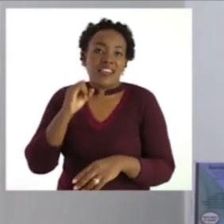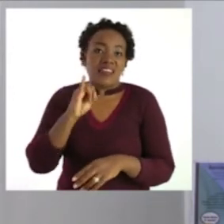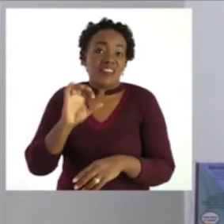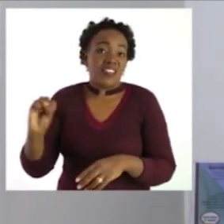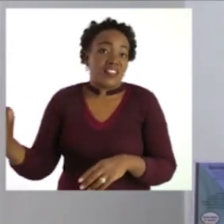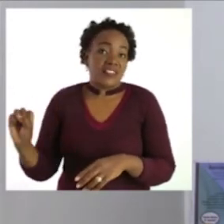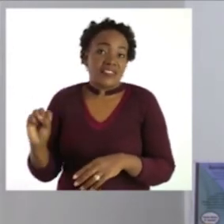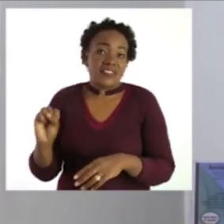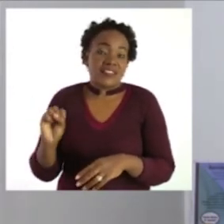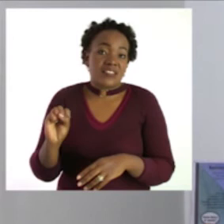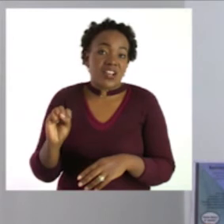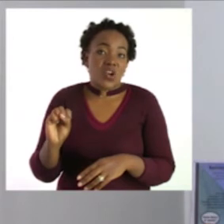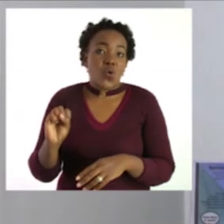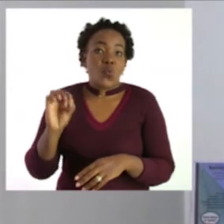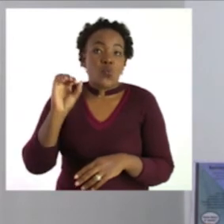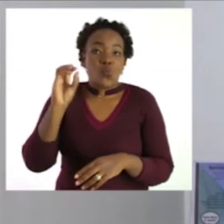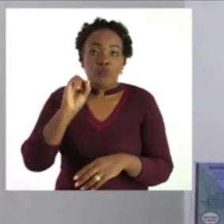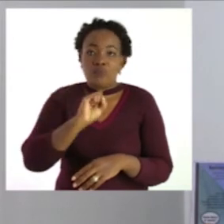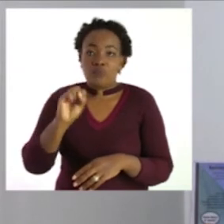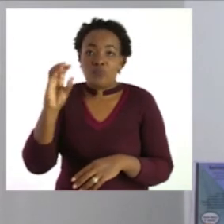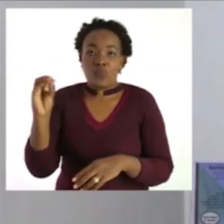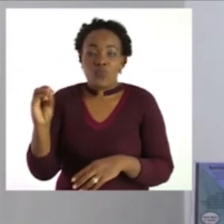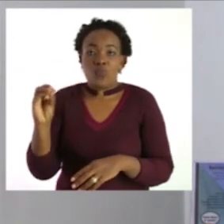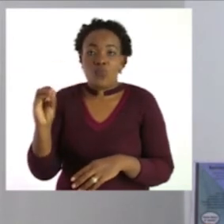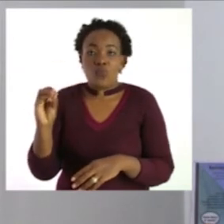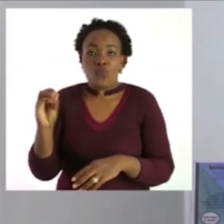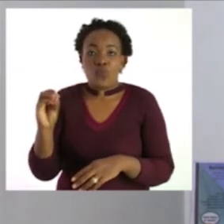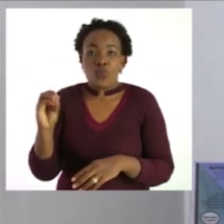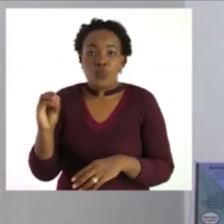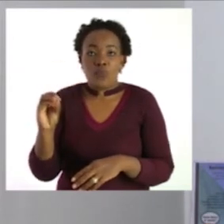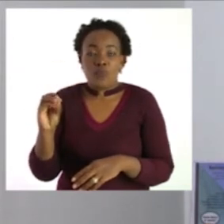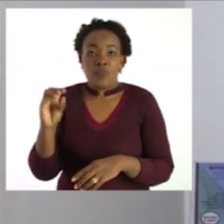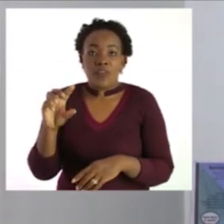we have so then we have the